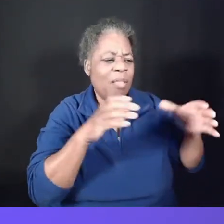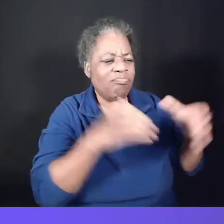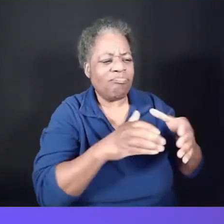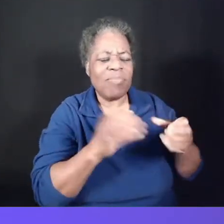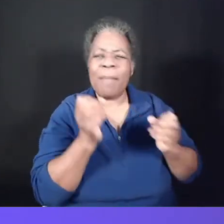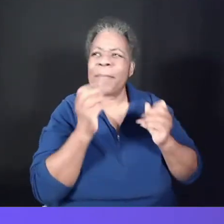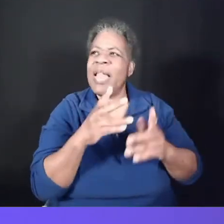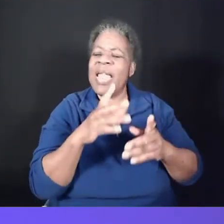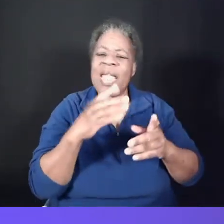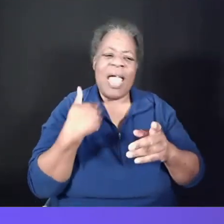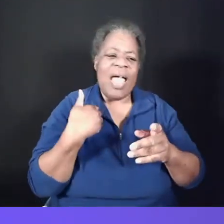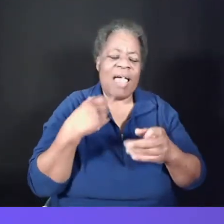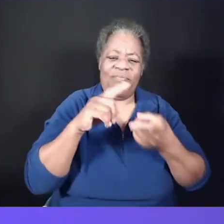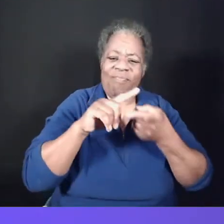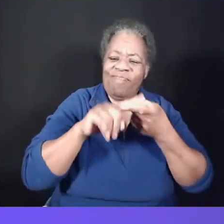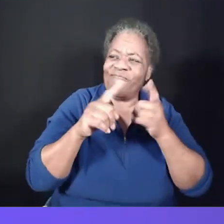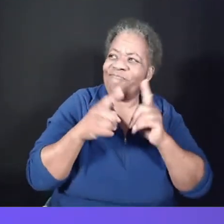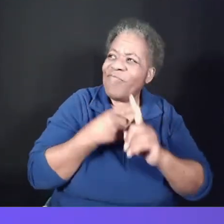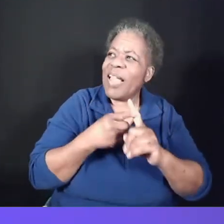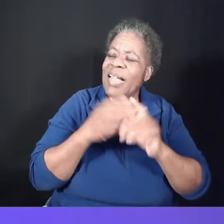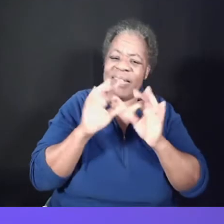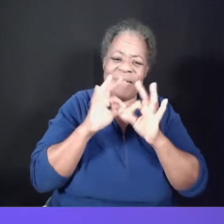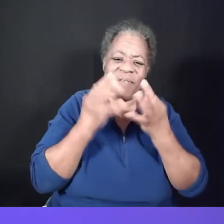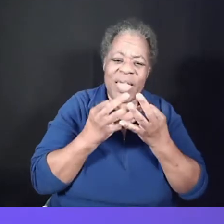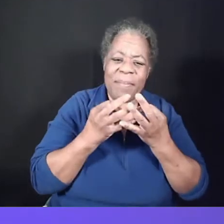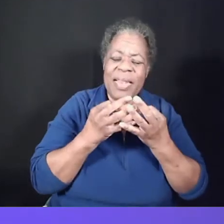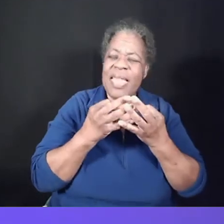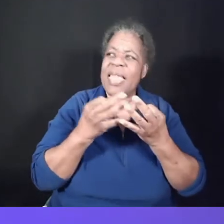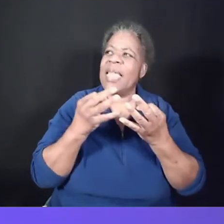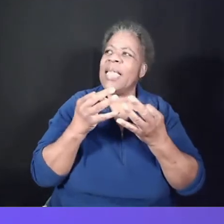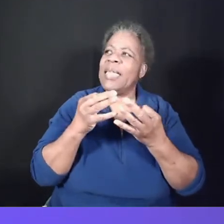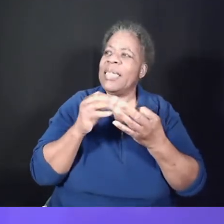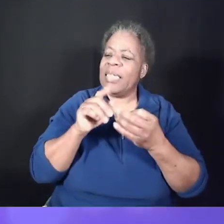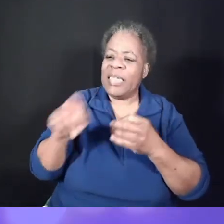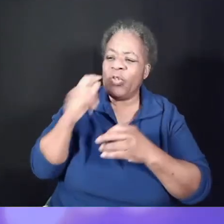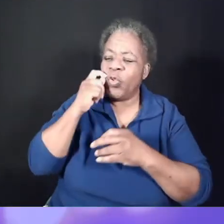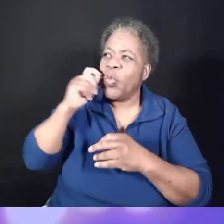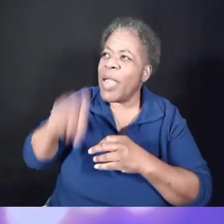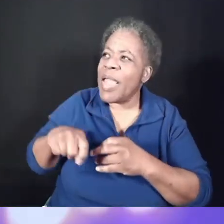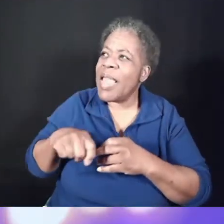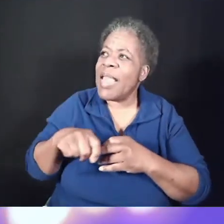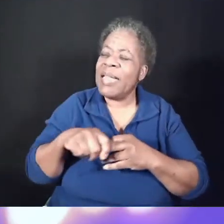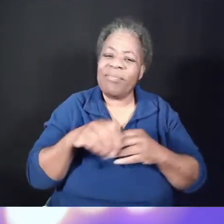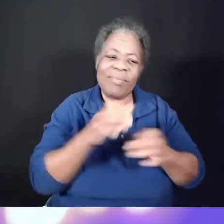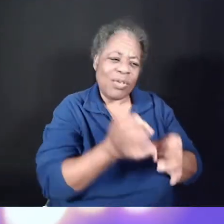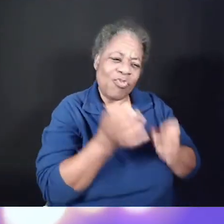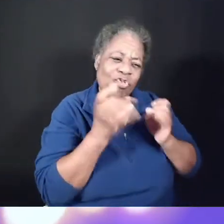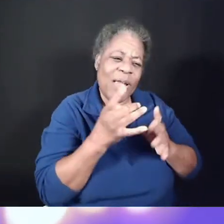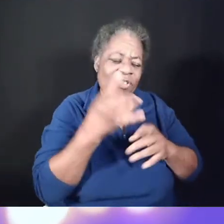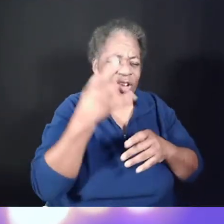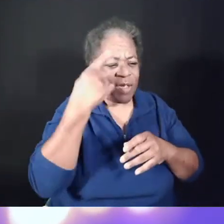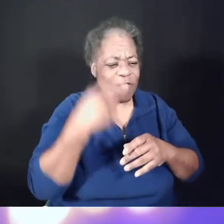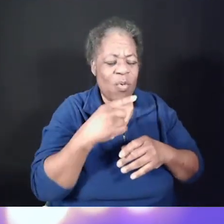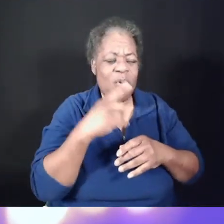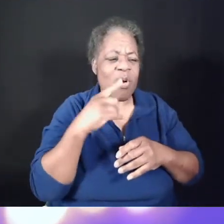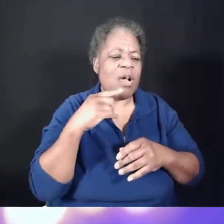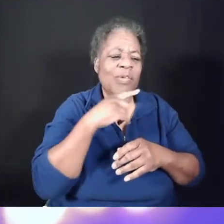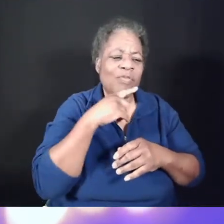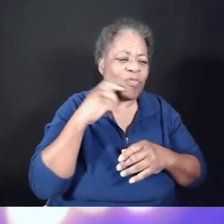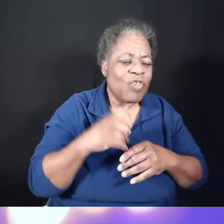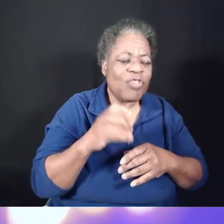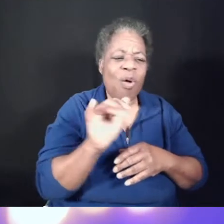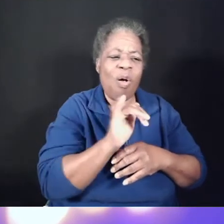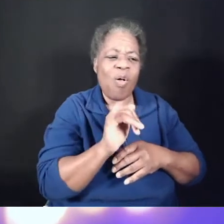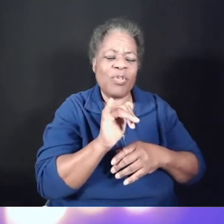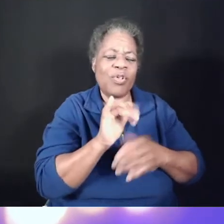family in Ukraine. This is a tragedy for Russia as well. So we pray for Russian brothers and sisters in the church. Grant